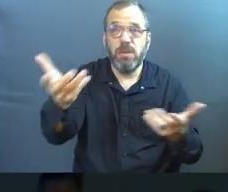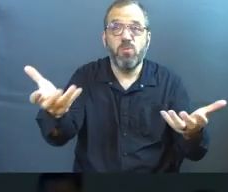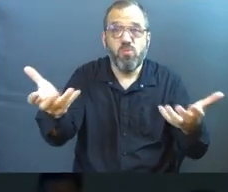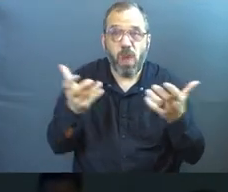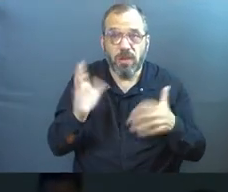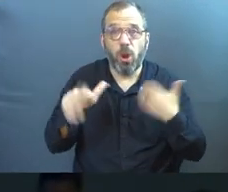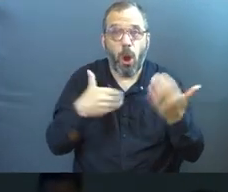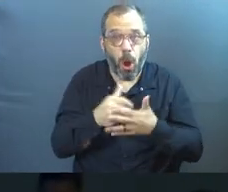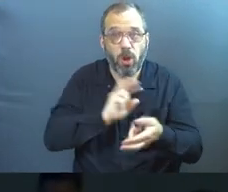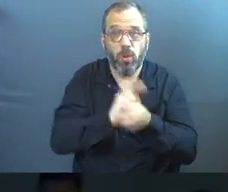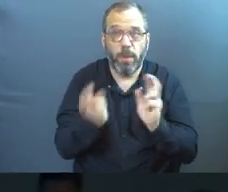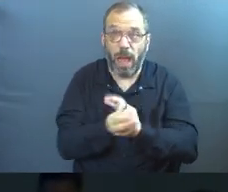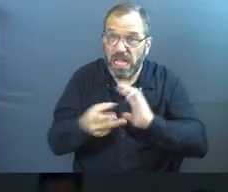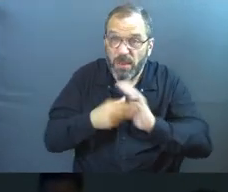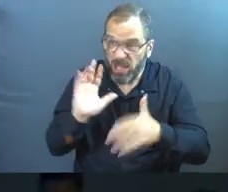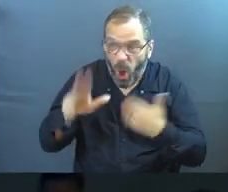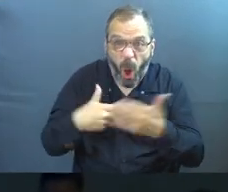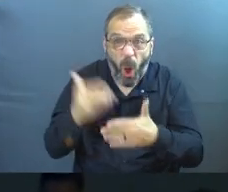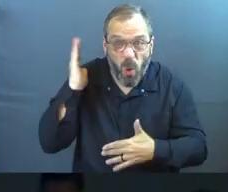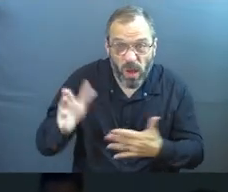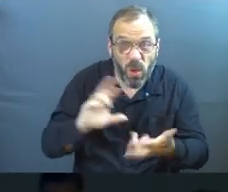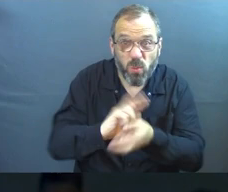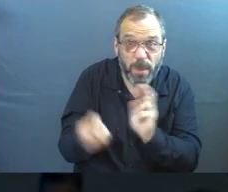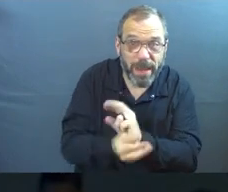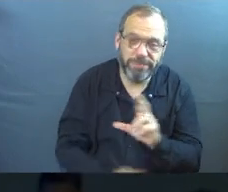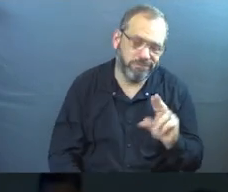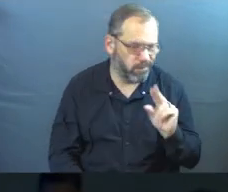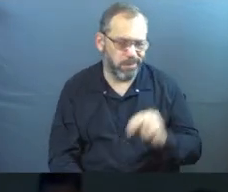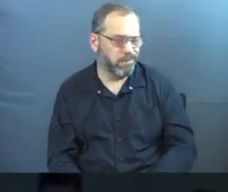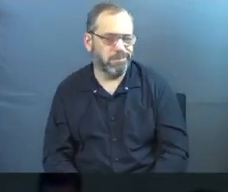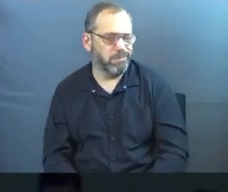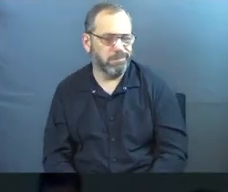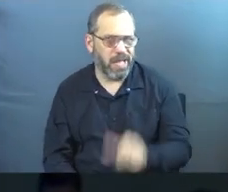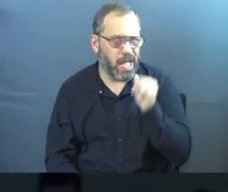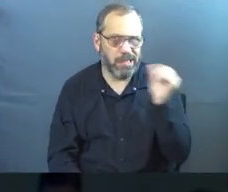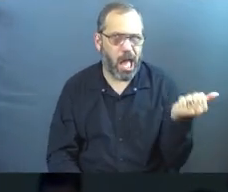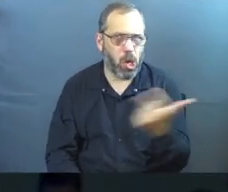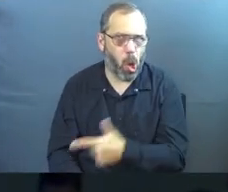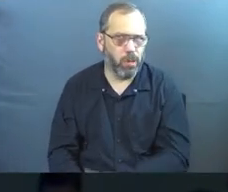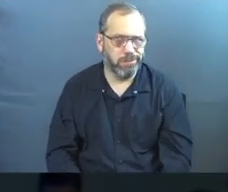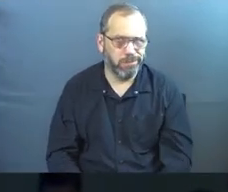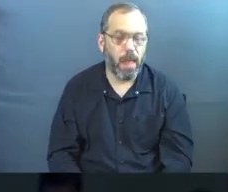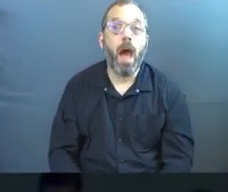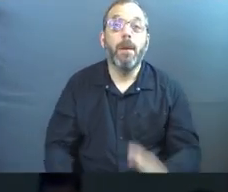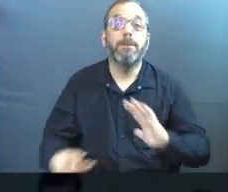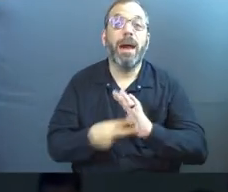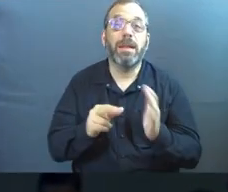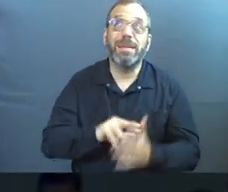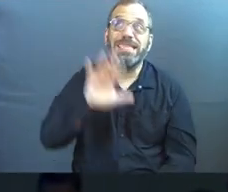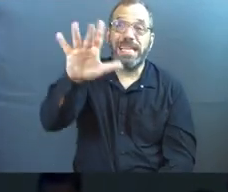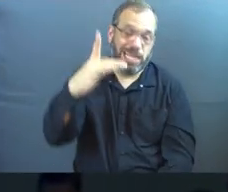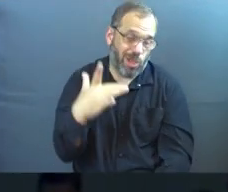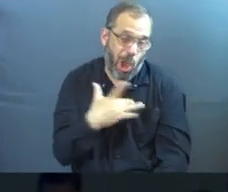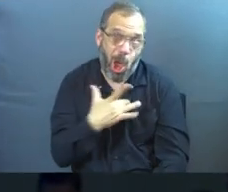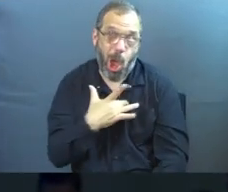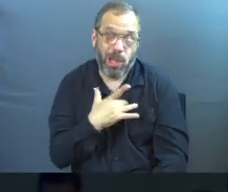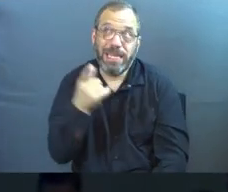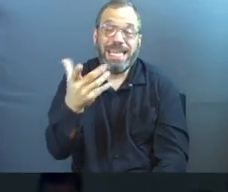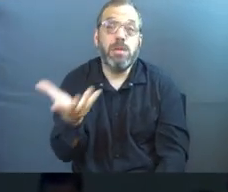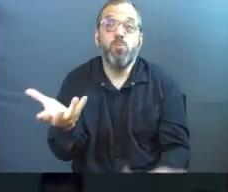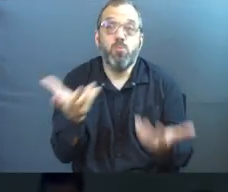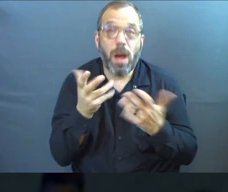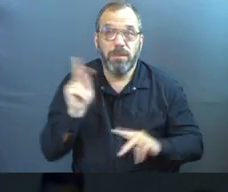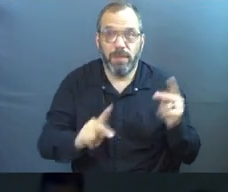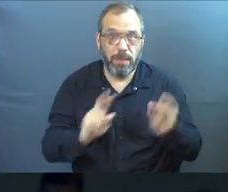to repent. Does that mean everyone will repent? No. But it means that the heart of the Father is that they would.